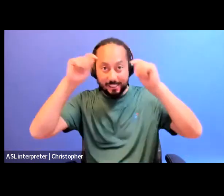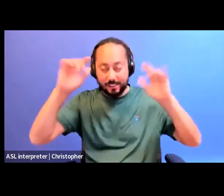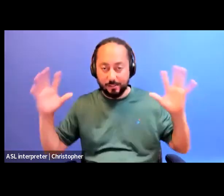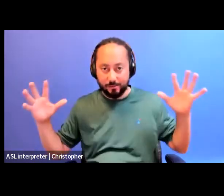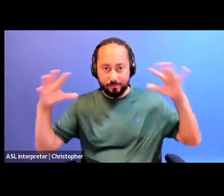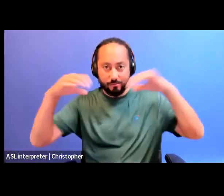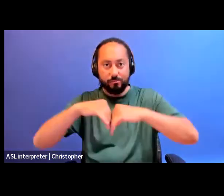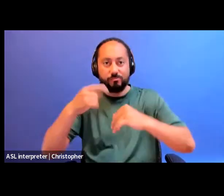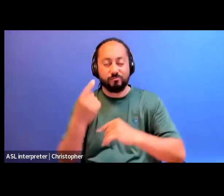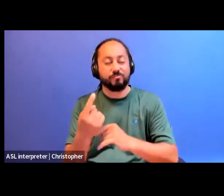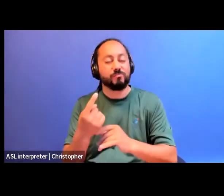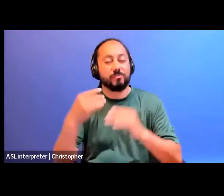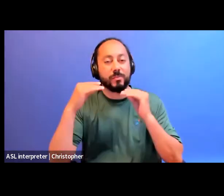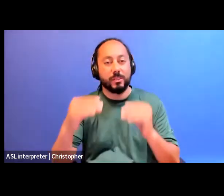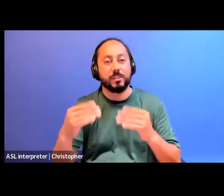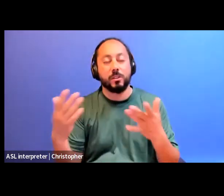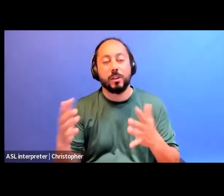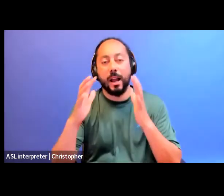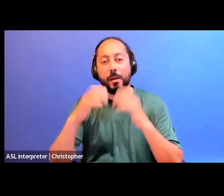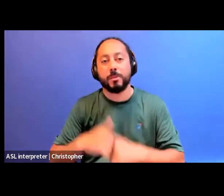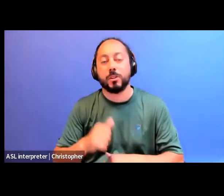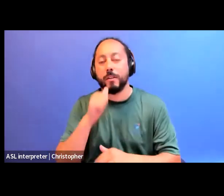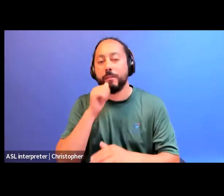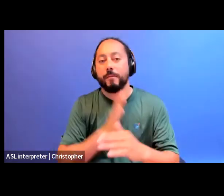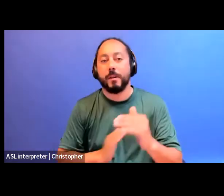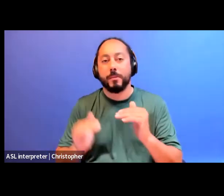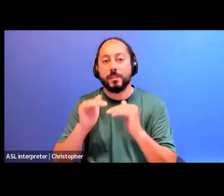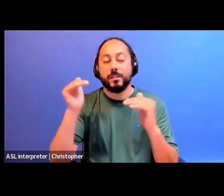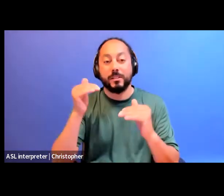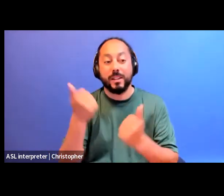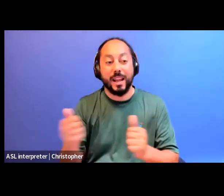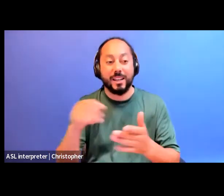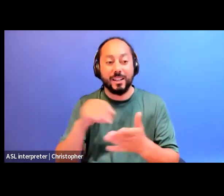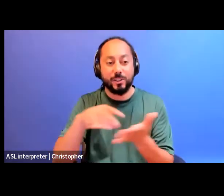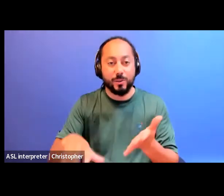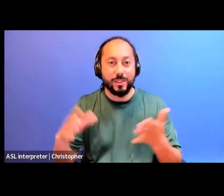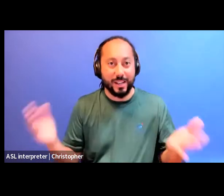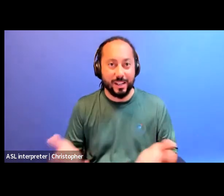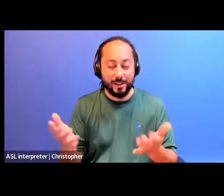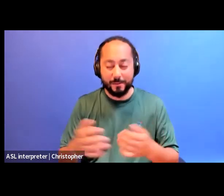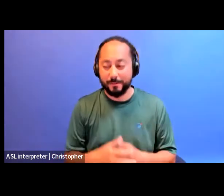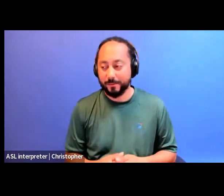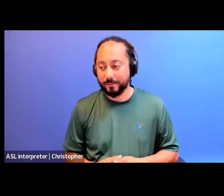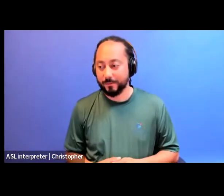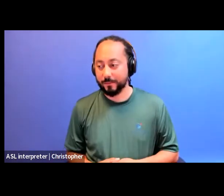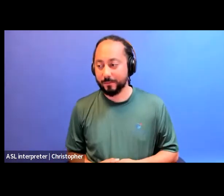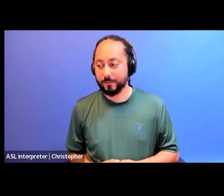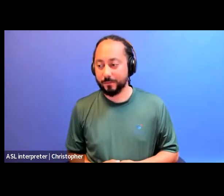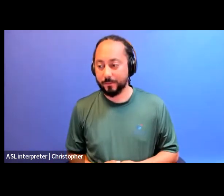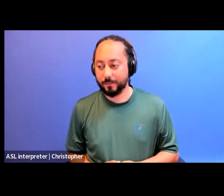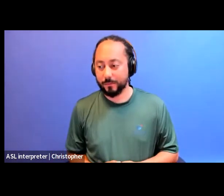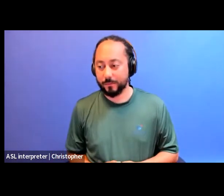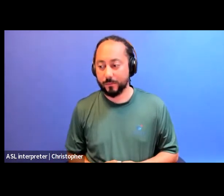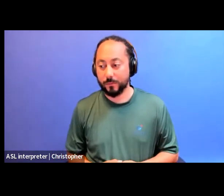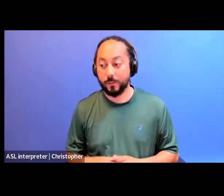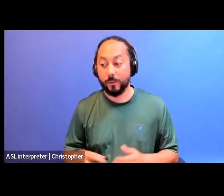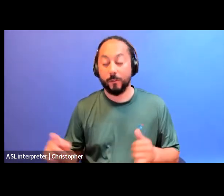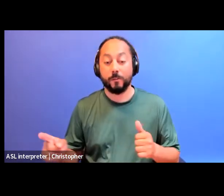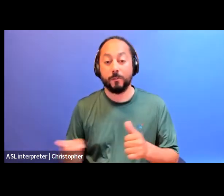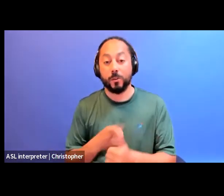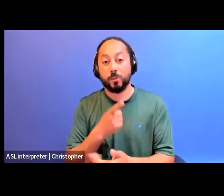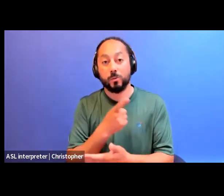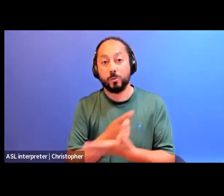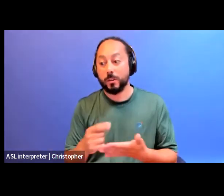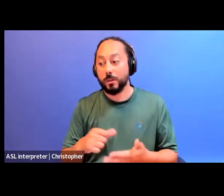it's called abolition feminisms and shout out to any of my students if you made it here. But for the first week of pride month we were looking at the